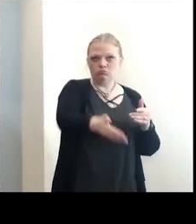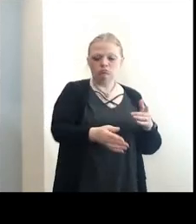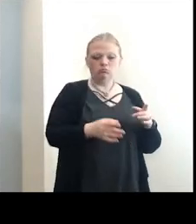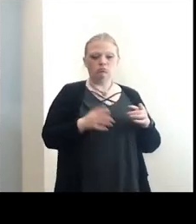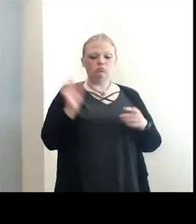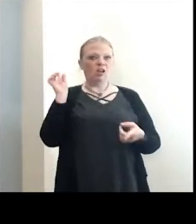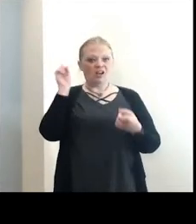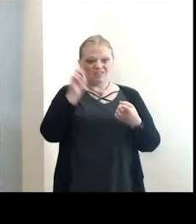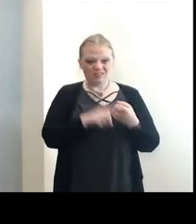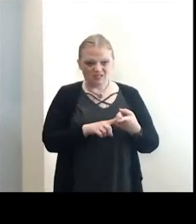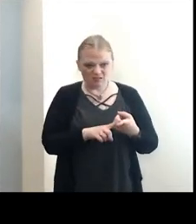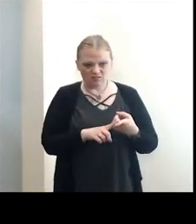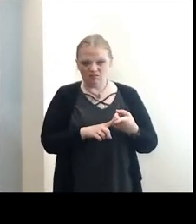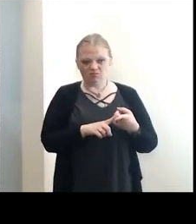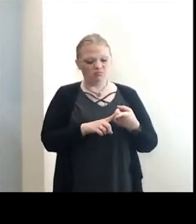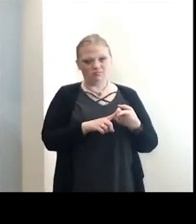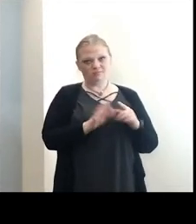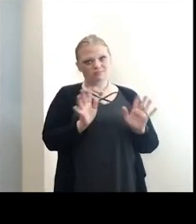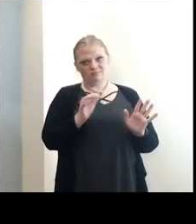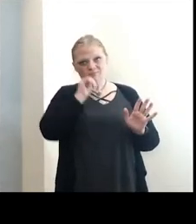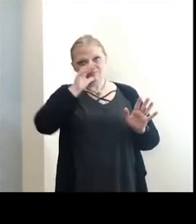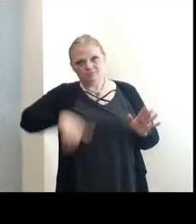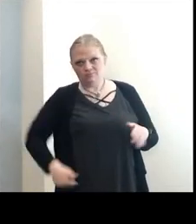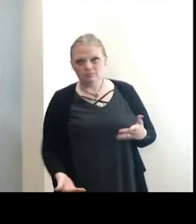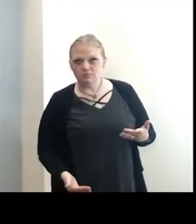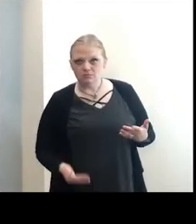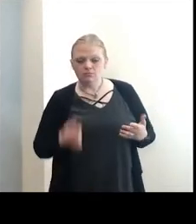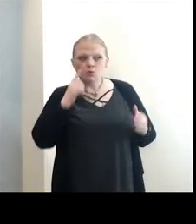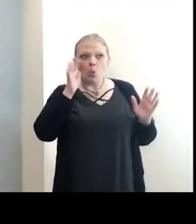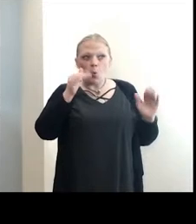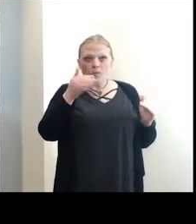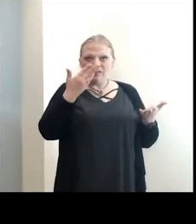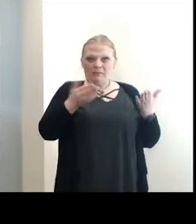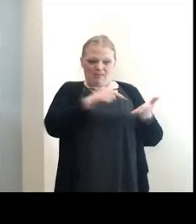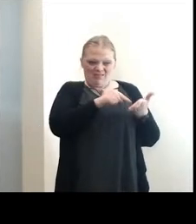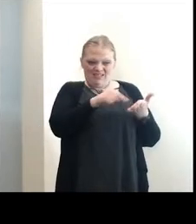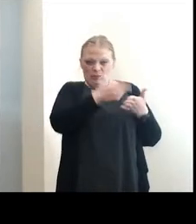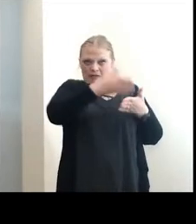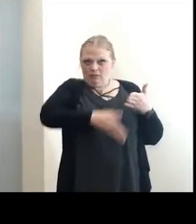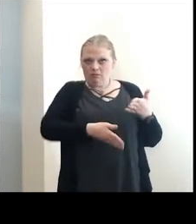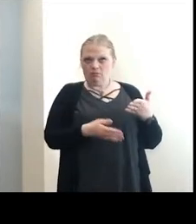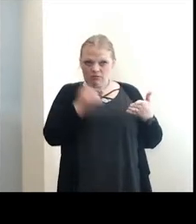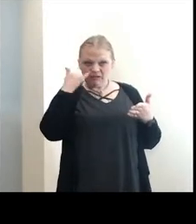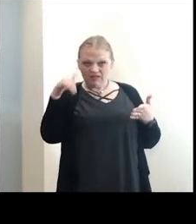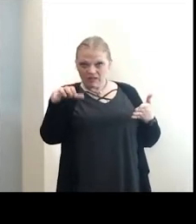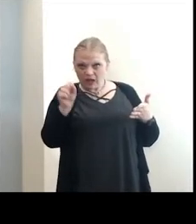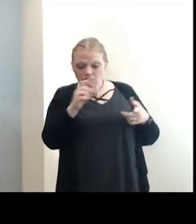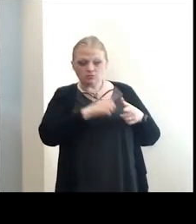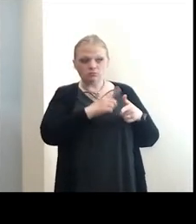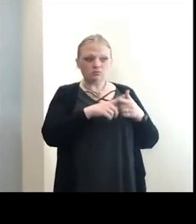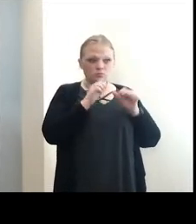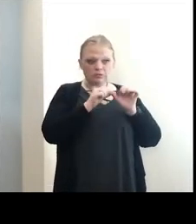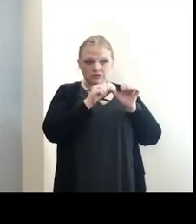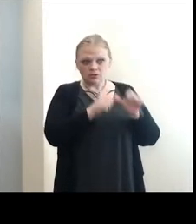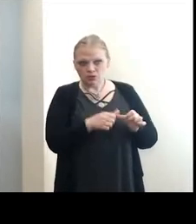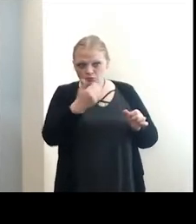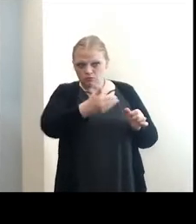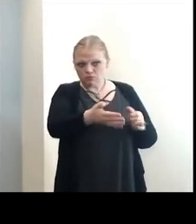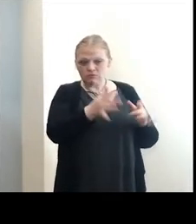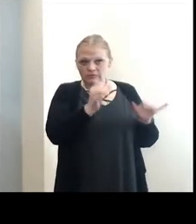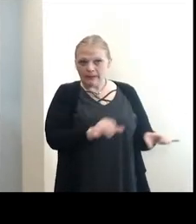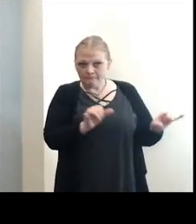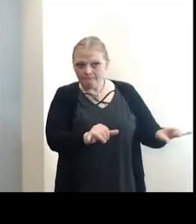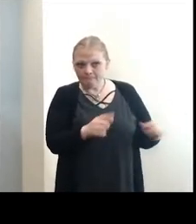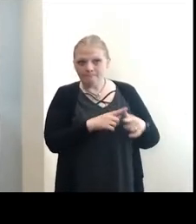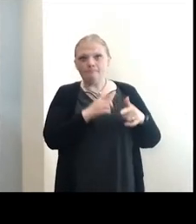there, we're not there just yet. So hopefully we get there by the end of the week, if we get there by the end of the week and we continue down that trend, maybe we'll